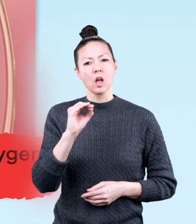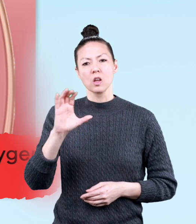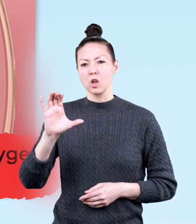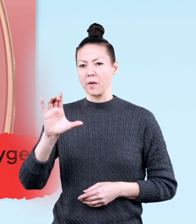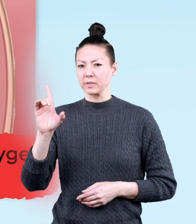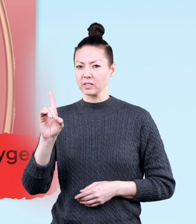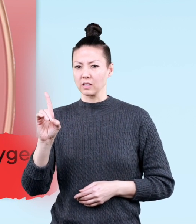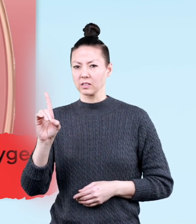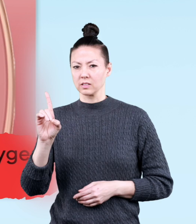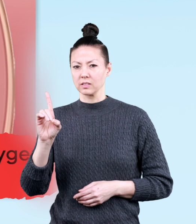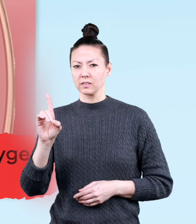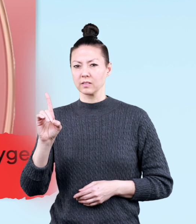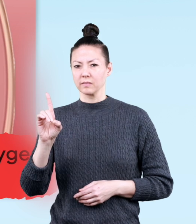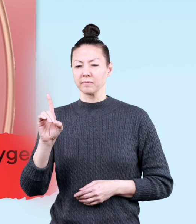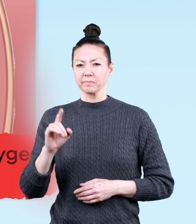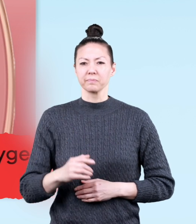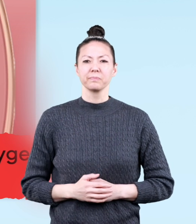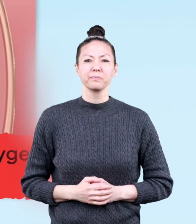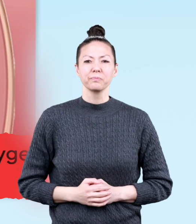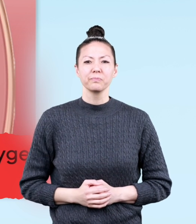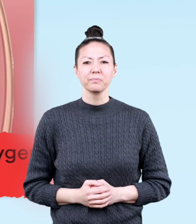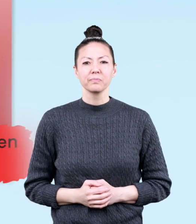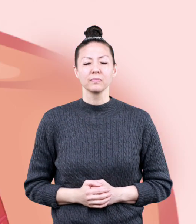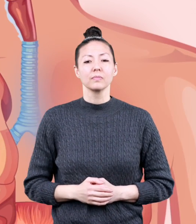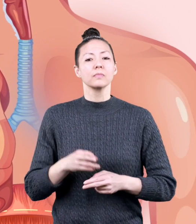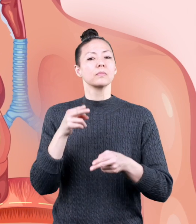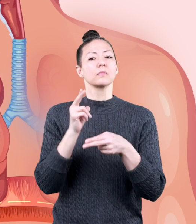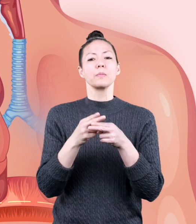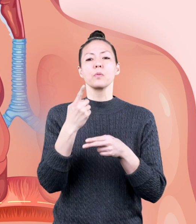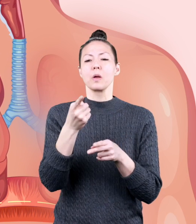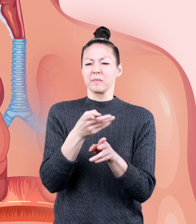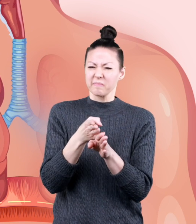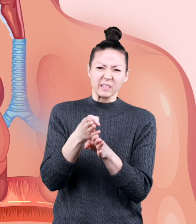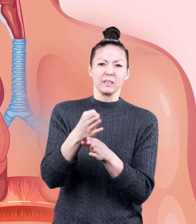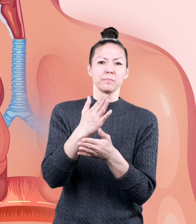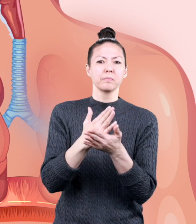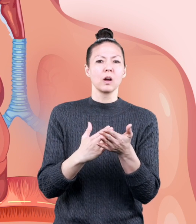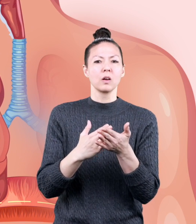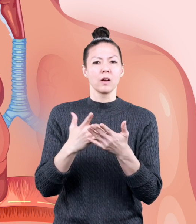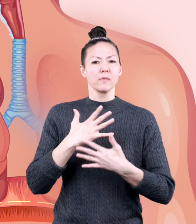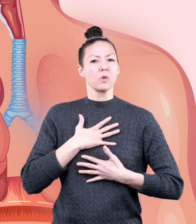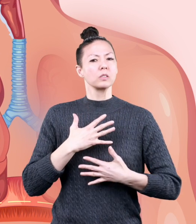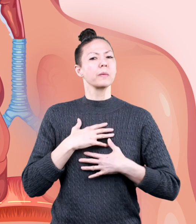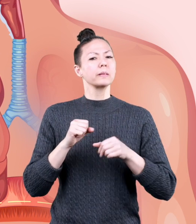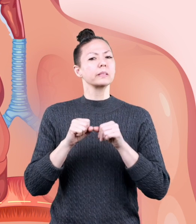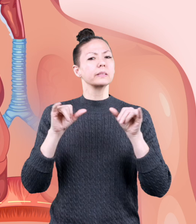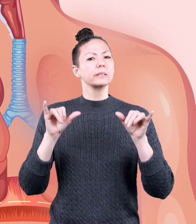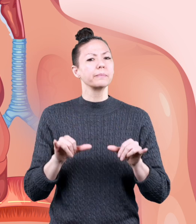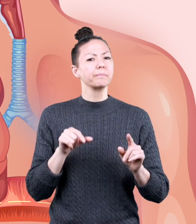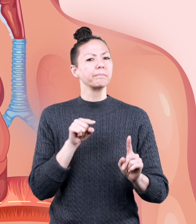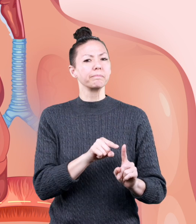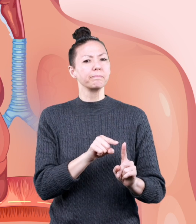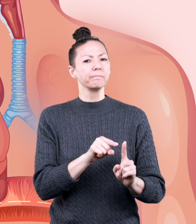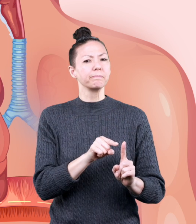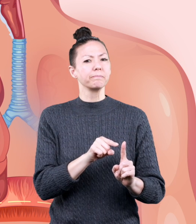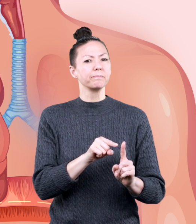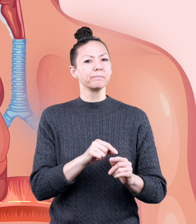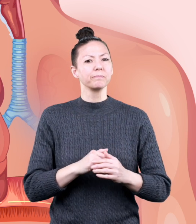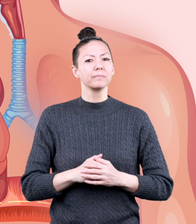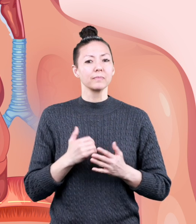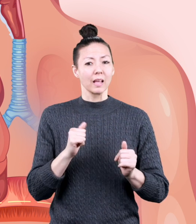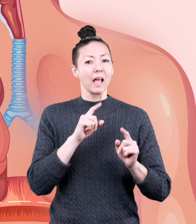of oxygen and carbon dioxide. Name one main part of the respiratory system.